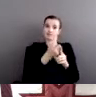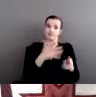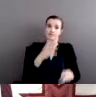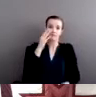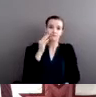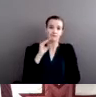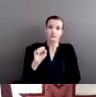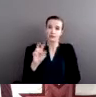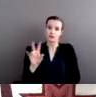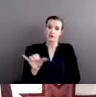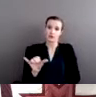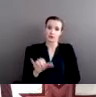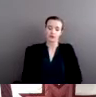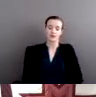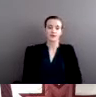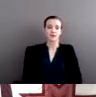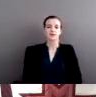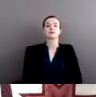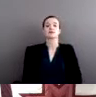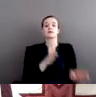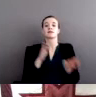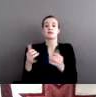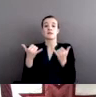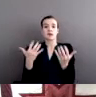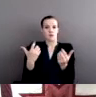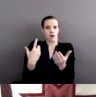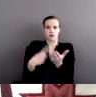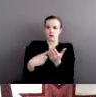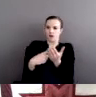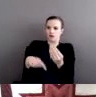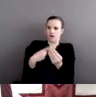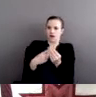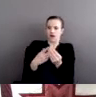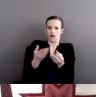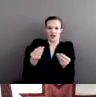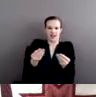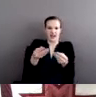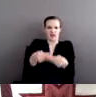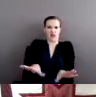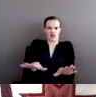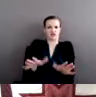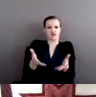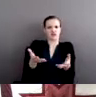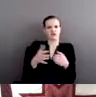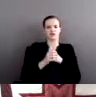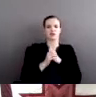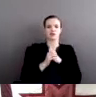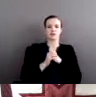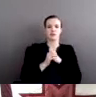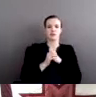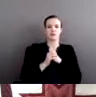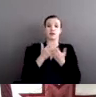I also want to talk about land loss in general. We know that native people were often